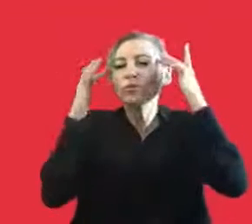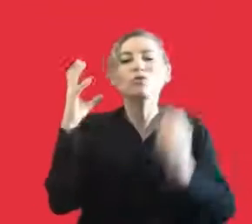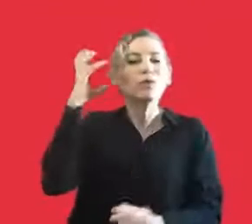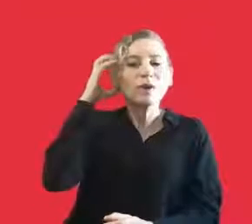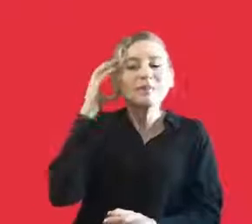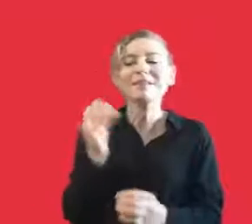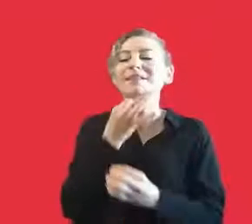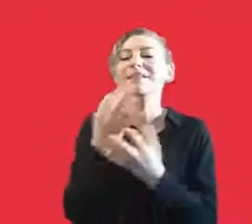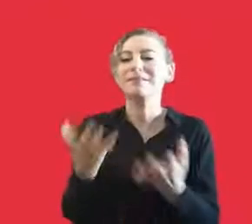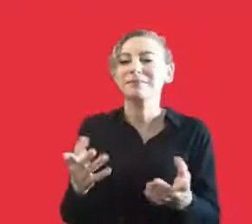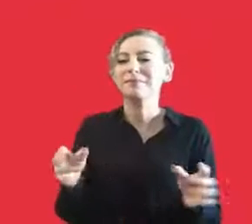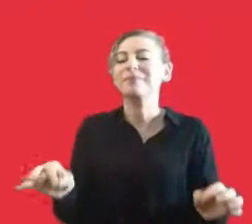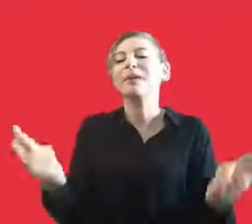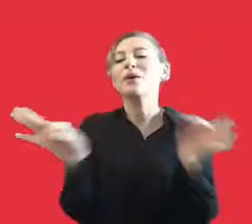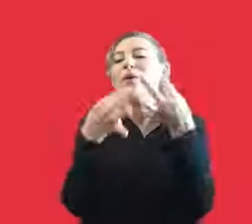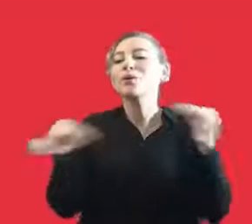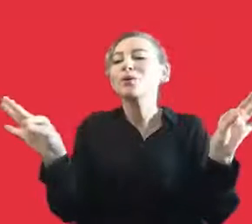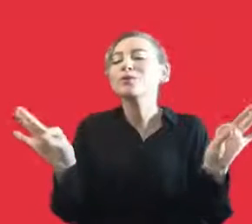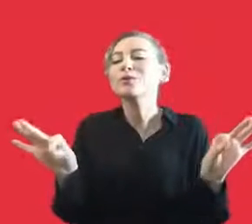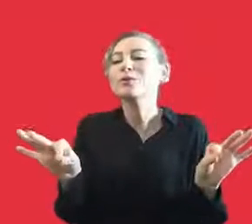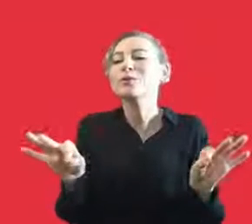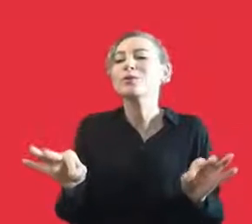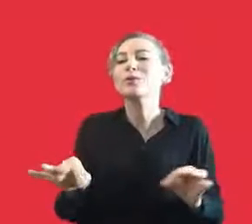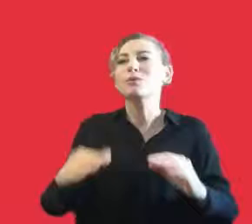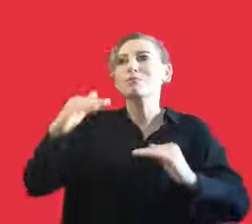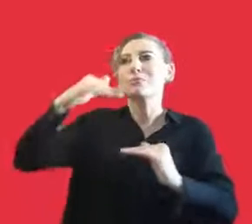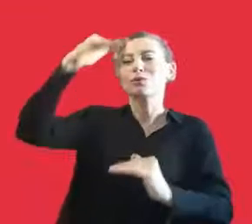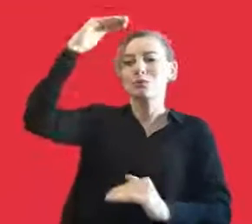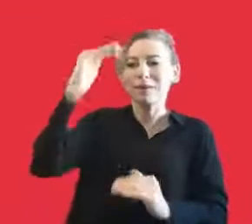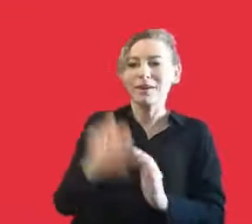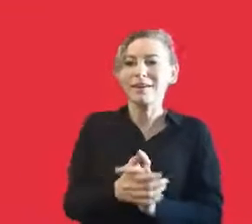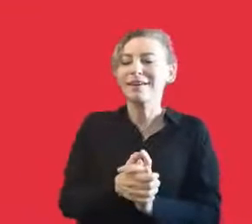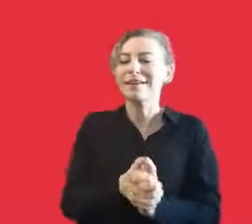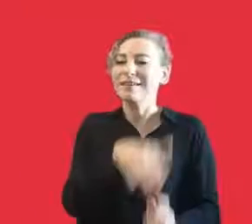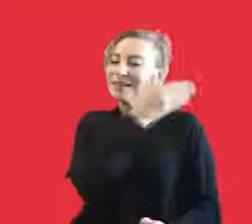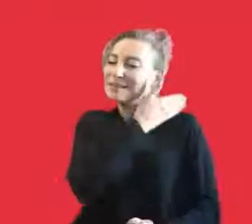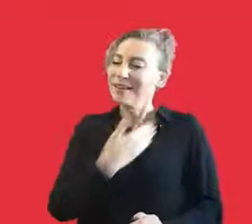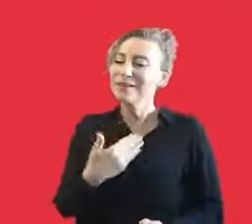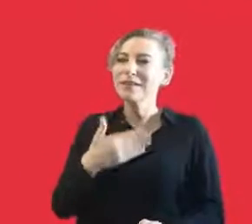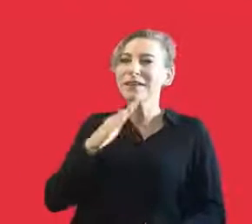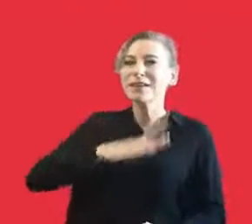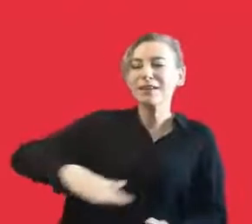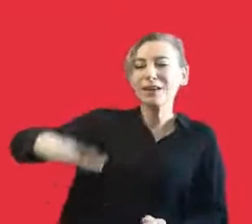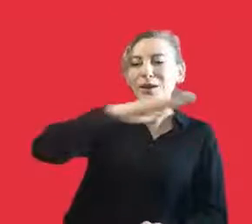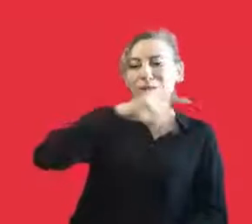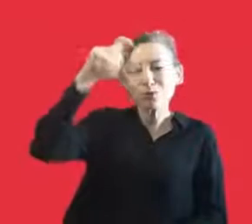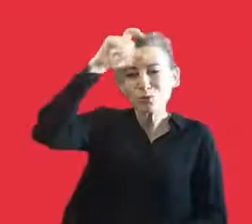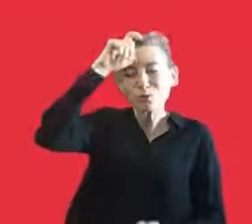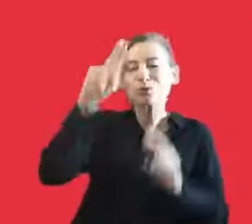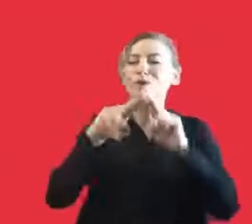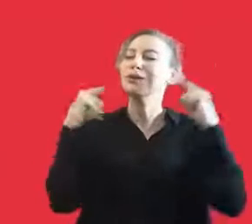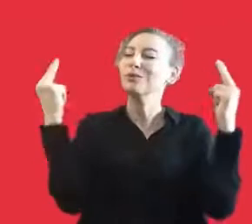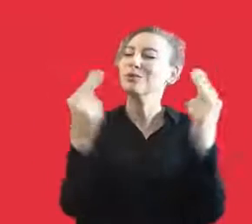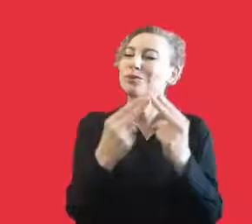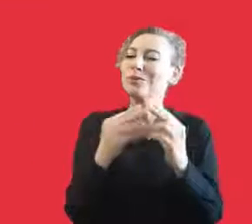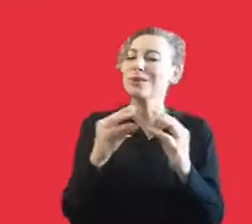much. And hopefully choir music will grow and we will grow it together with this love and passion. And we will spread this love and passion through